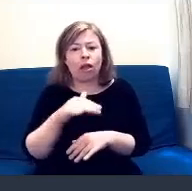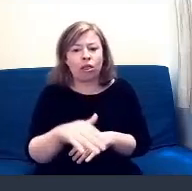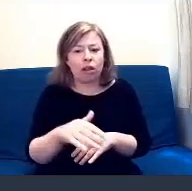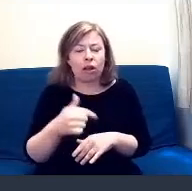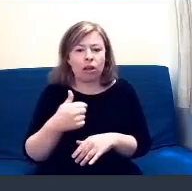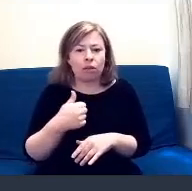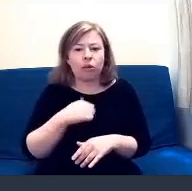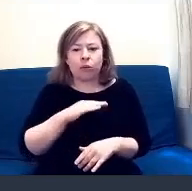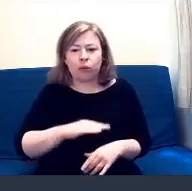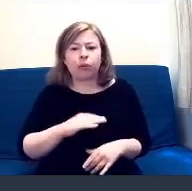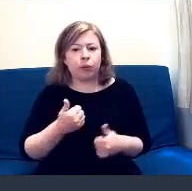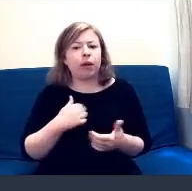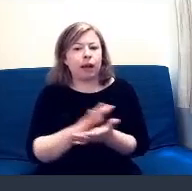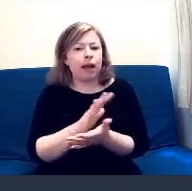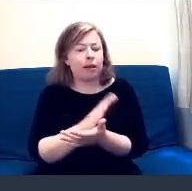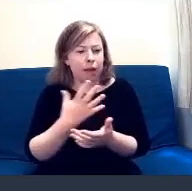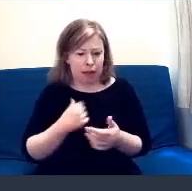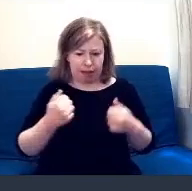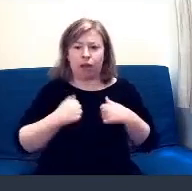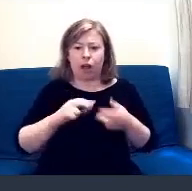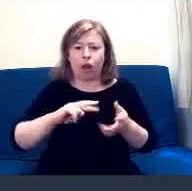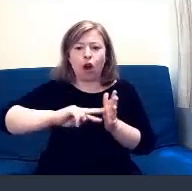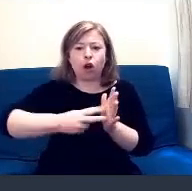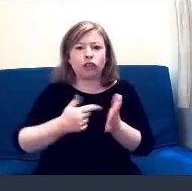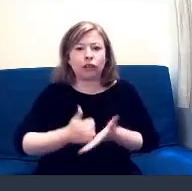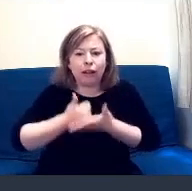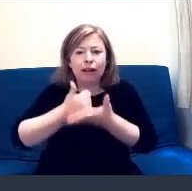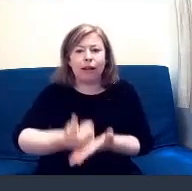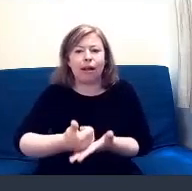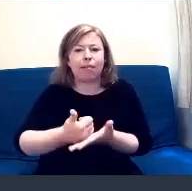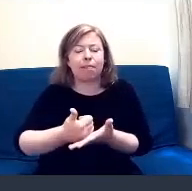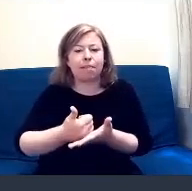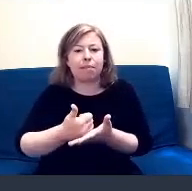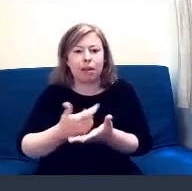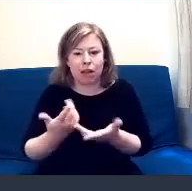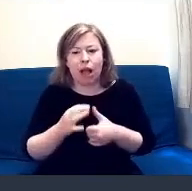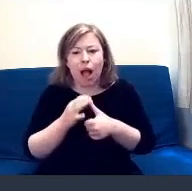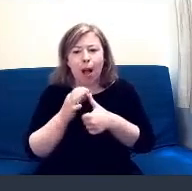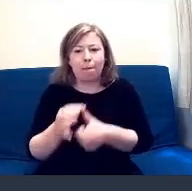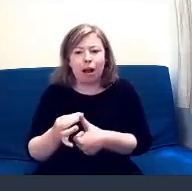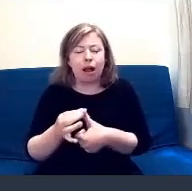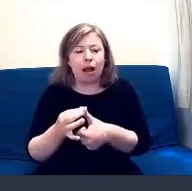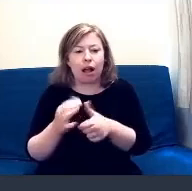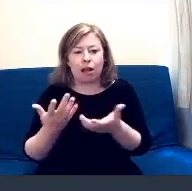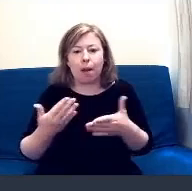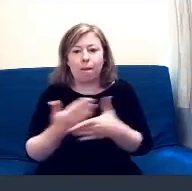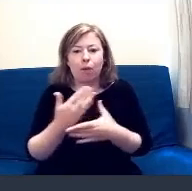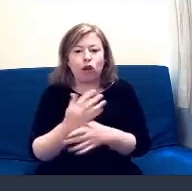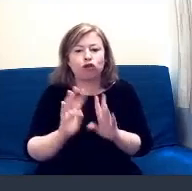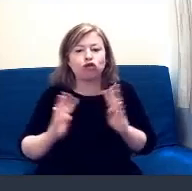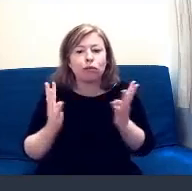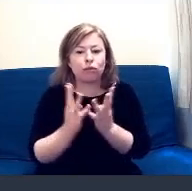Centre for Equalities, who helped her with making application to the employment tribunal and to represent her.